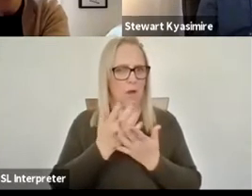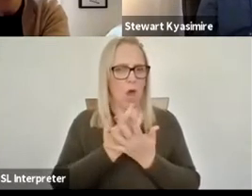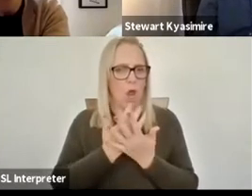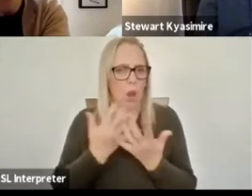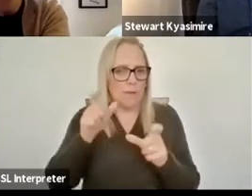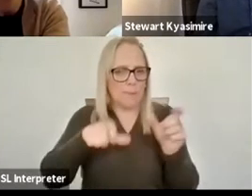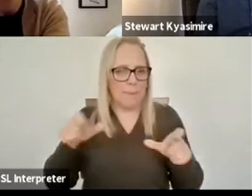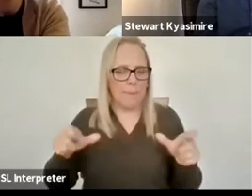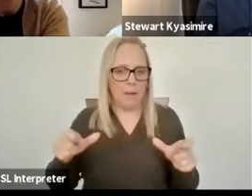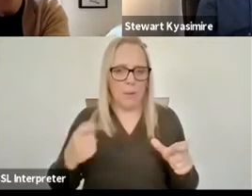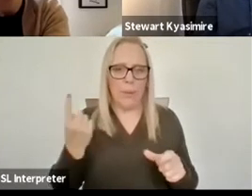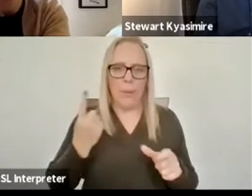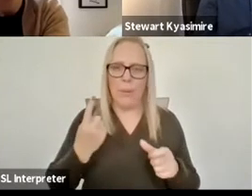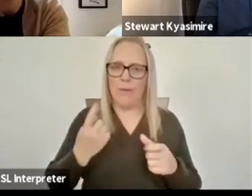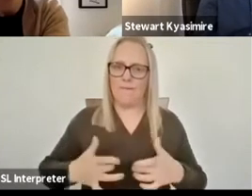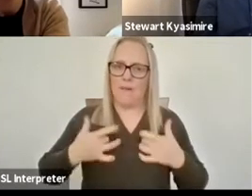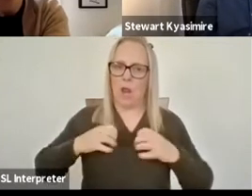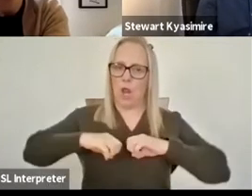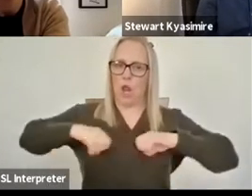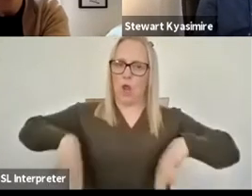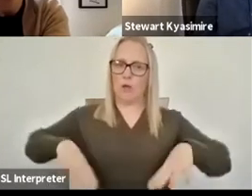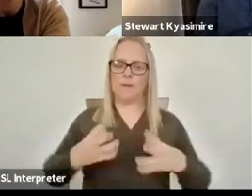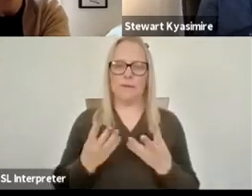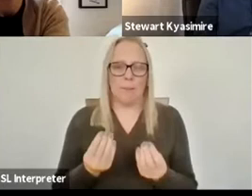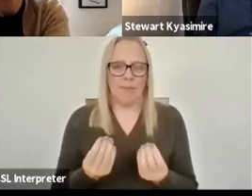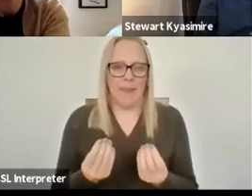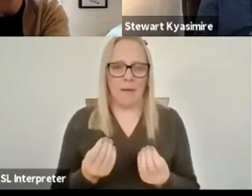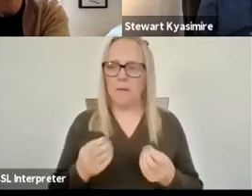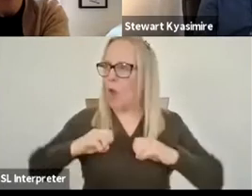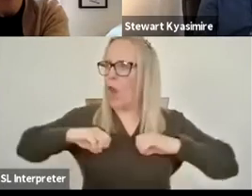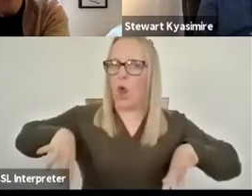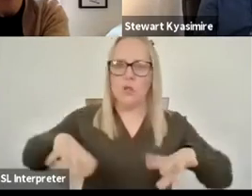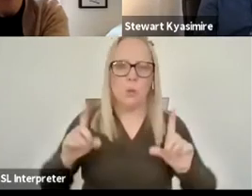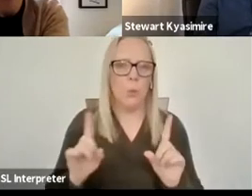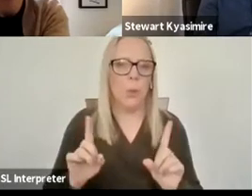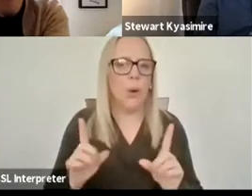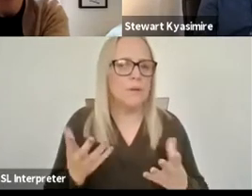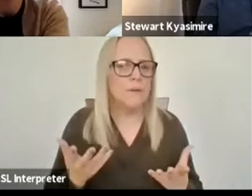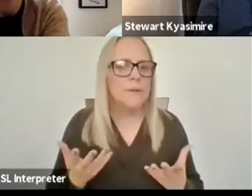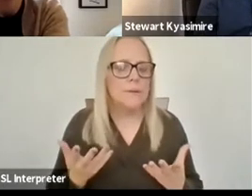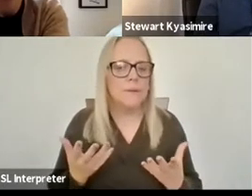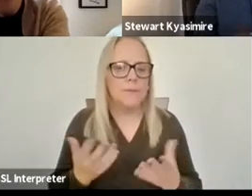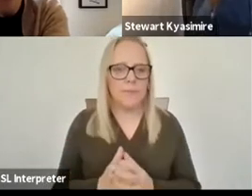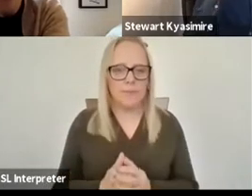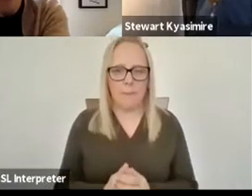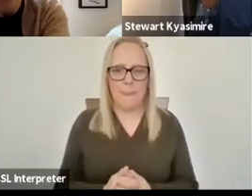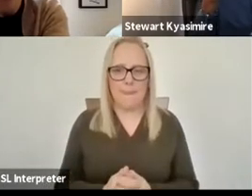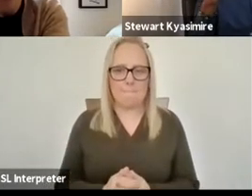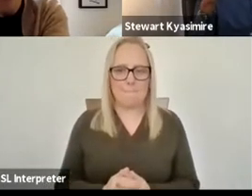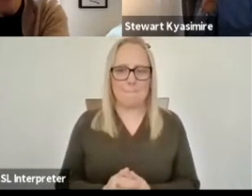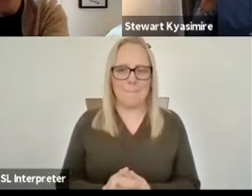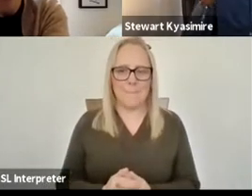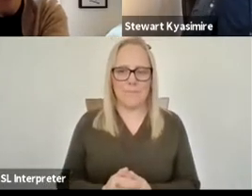if you see as a loss you know what what did they actually lose but um i think that's something that i think i think